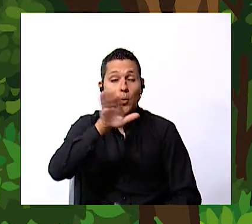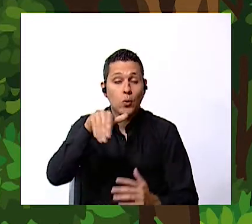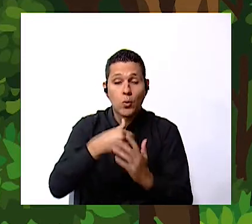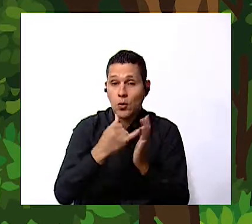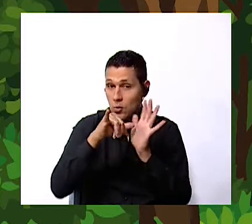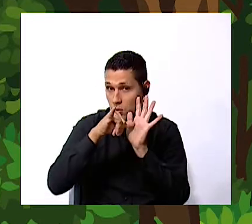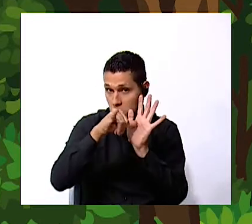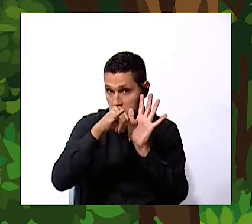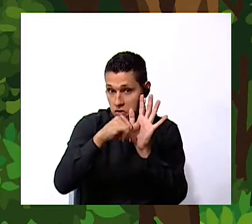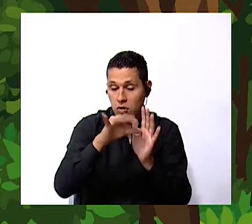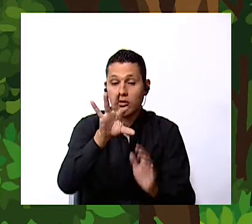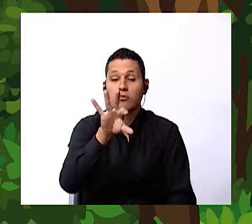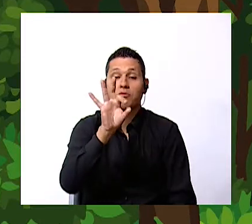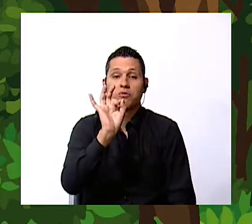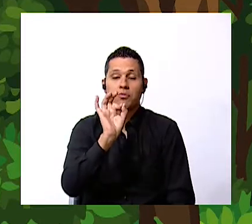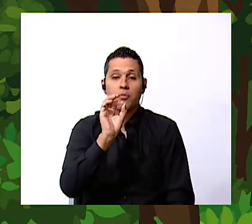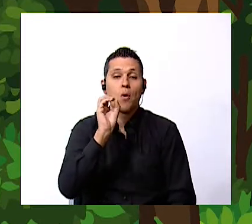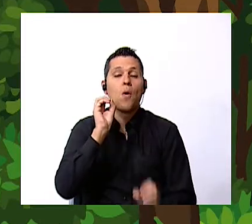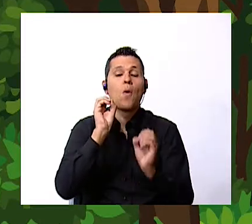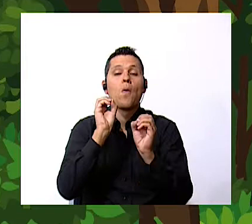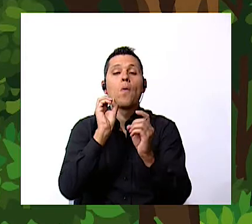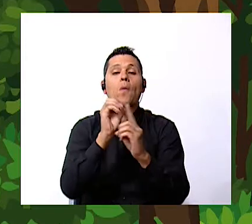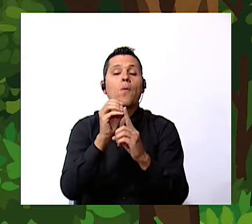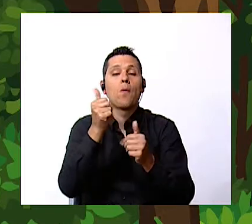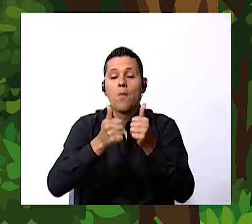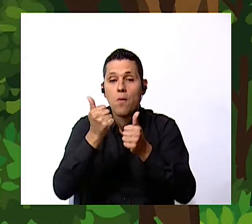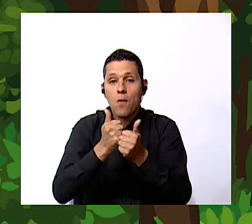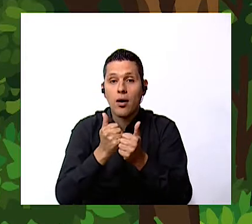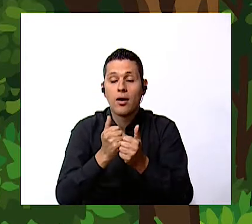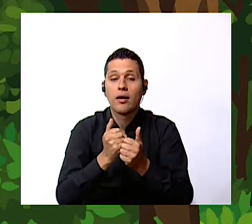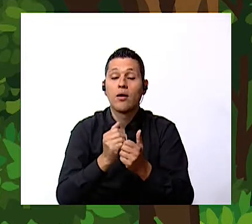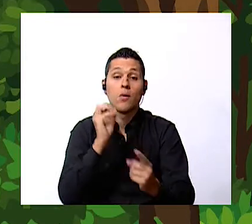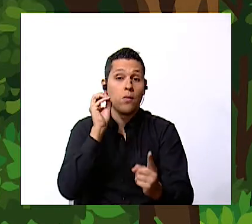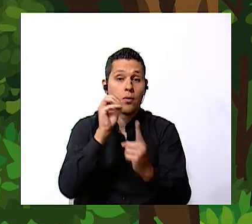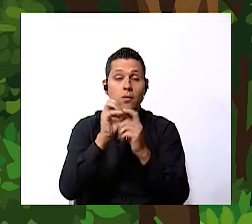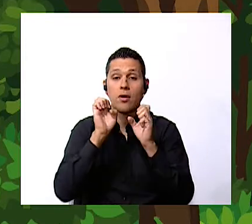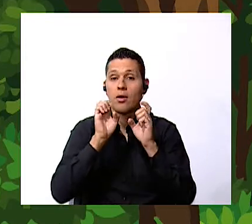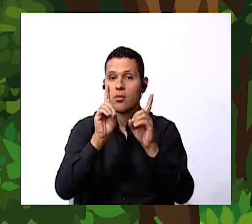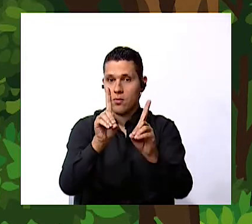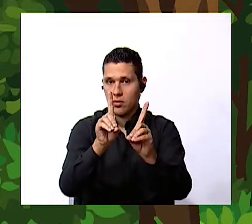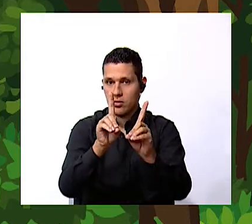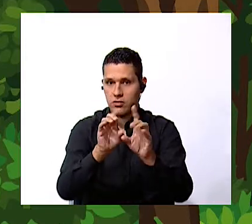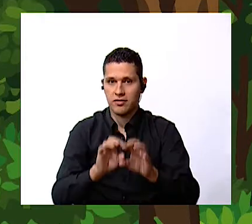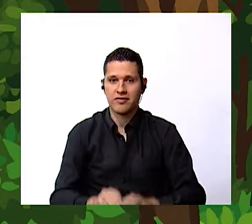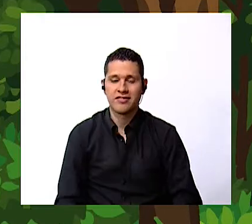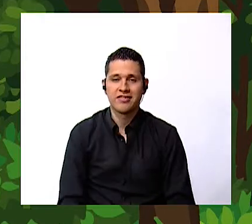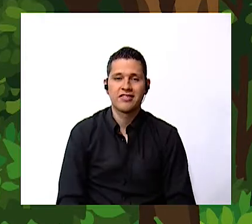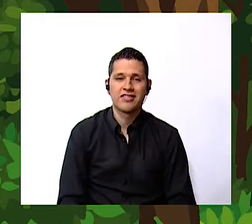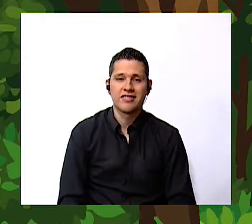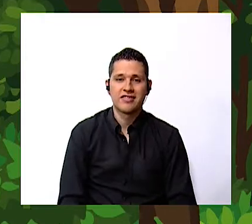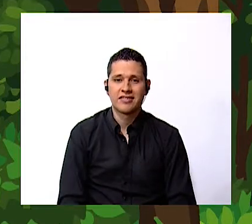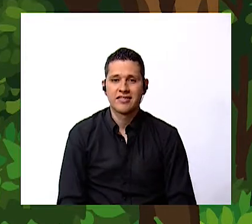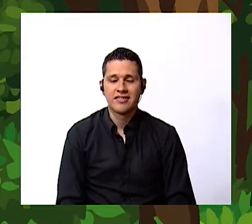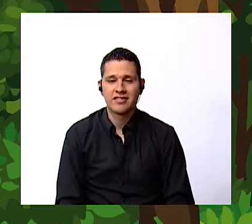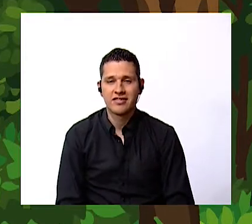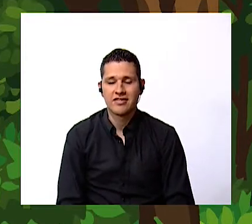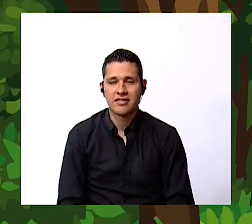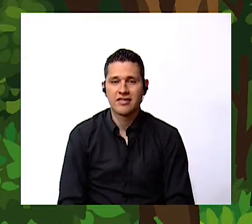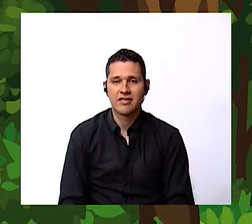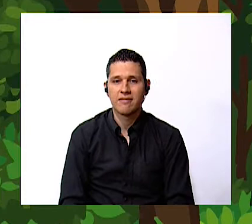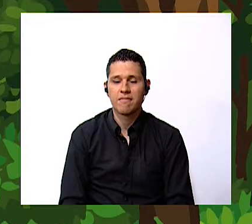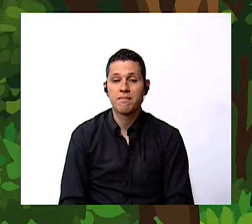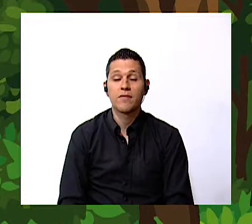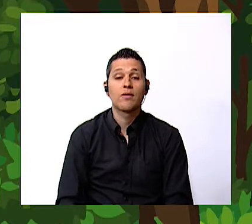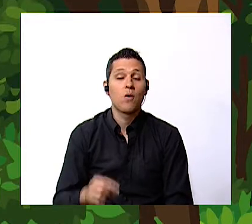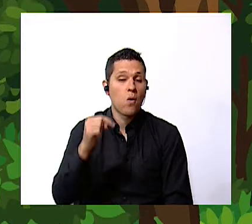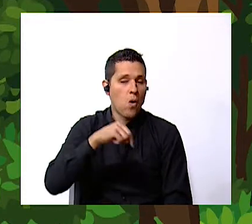order to learn English those videos are used only for educational purposes el